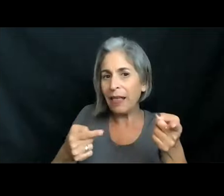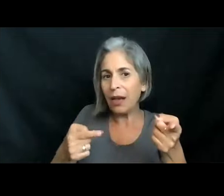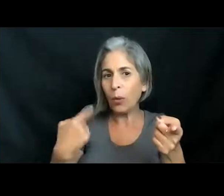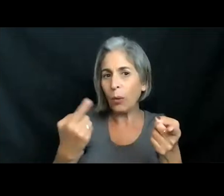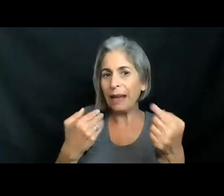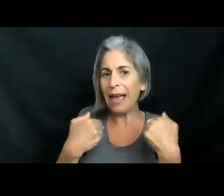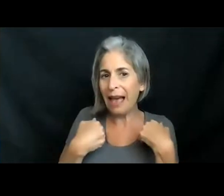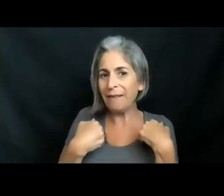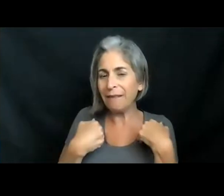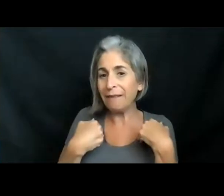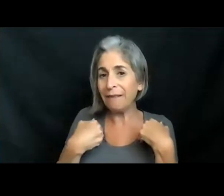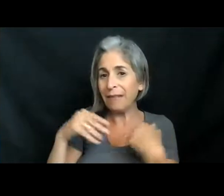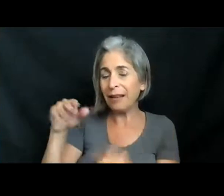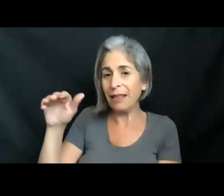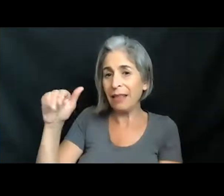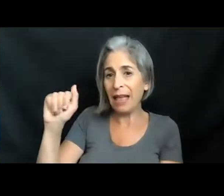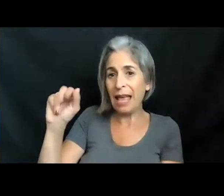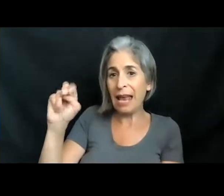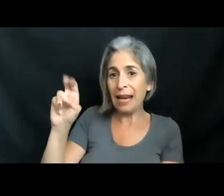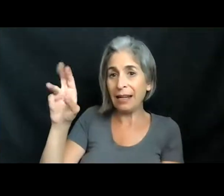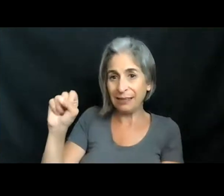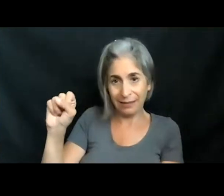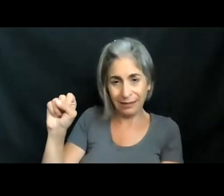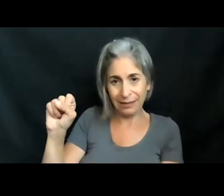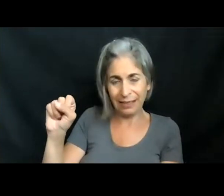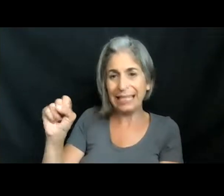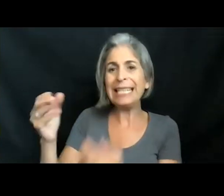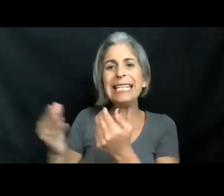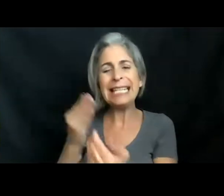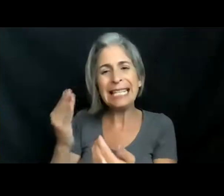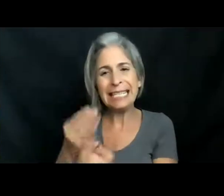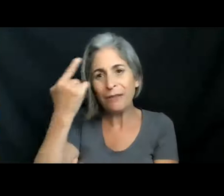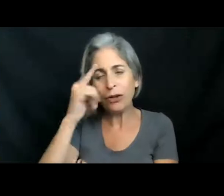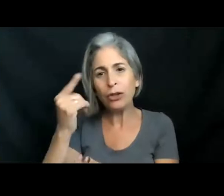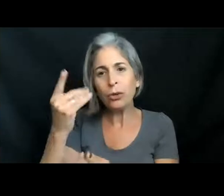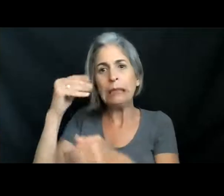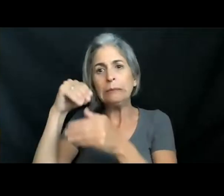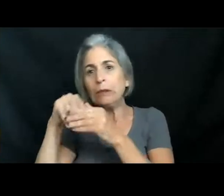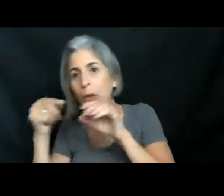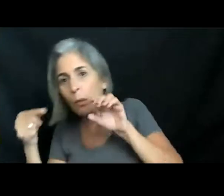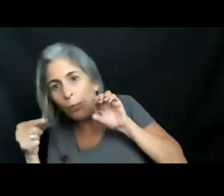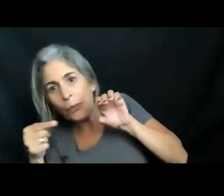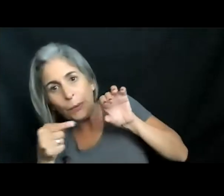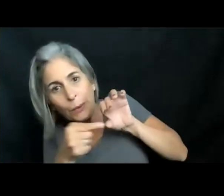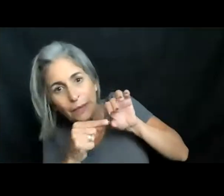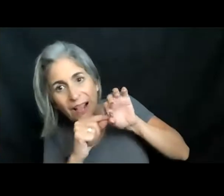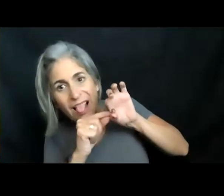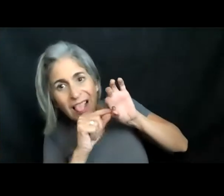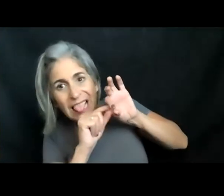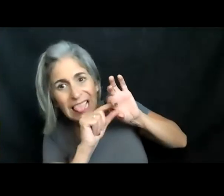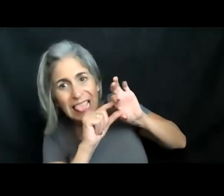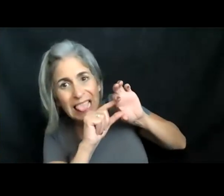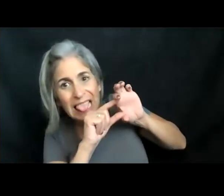have the anus. That is the anal gland. And it's very easy for you to just get in there, lift the skin away